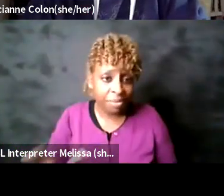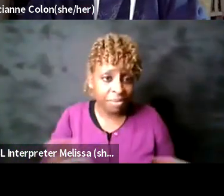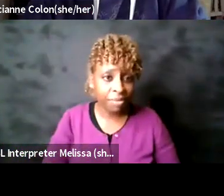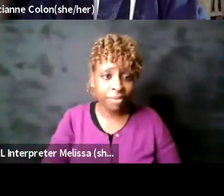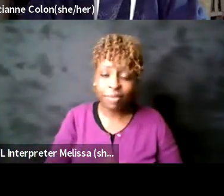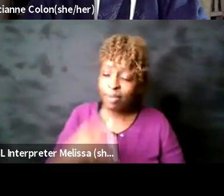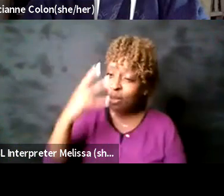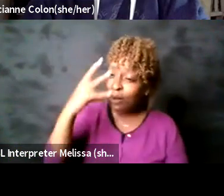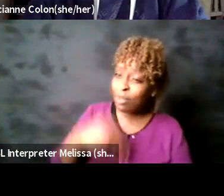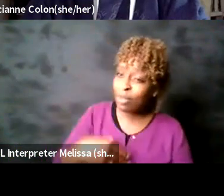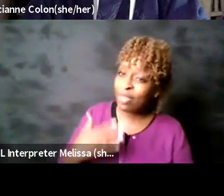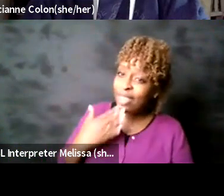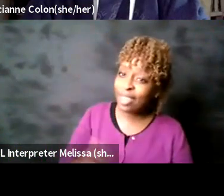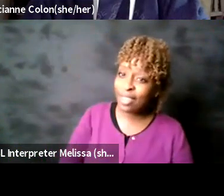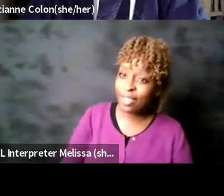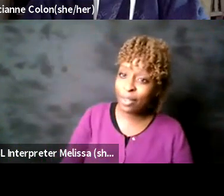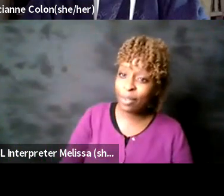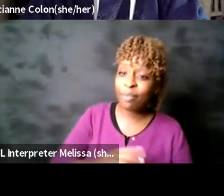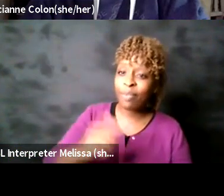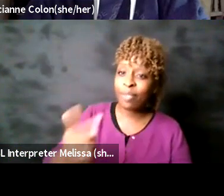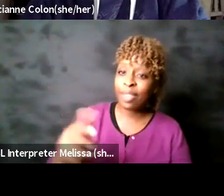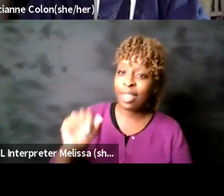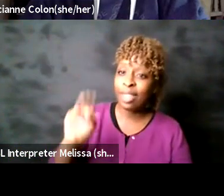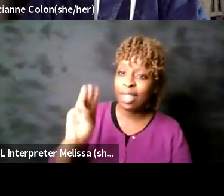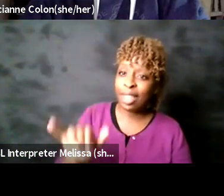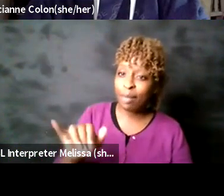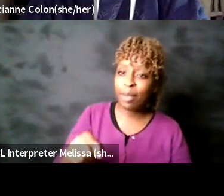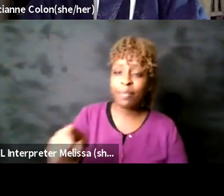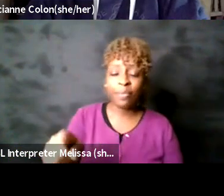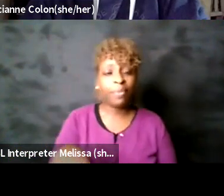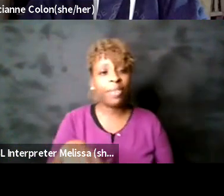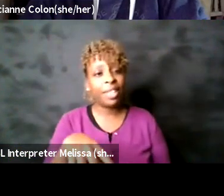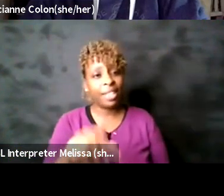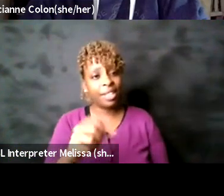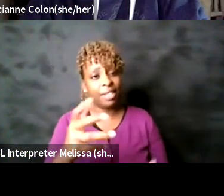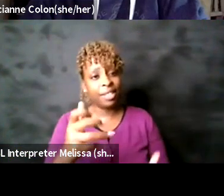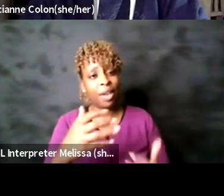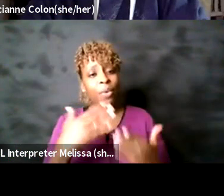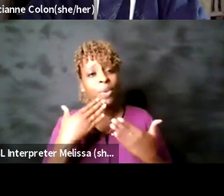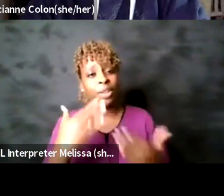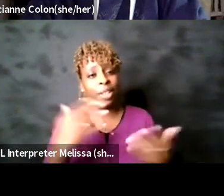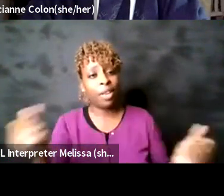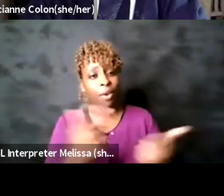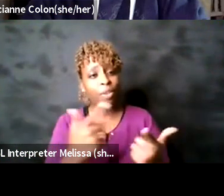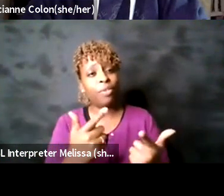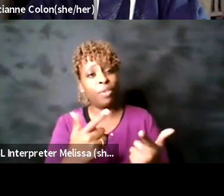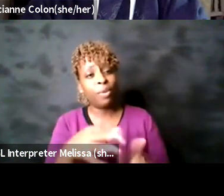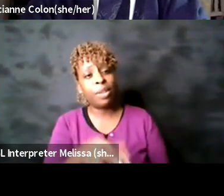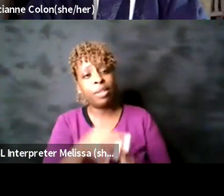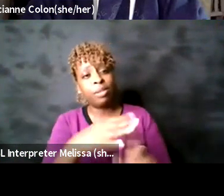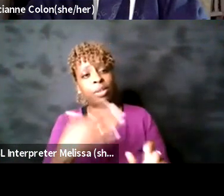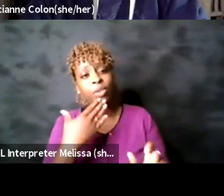um of course first i want to thank you all so much with a special thanks to jordan for leading this